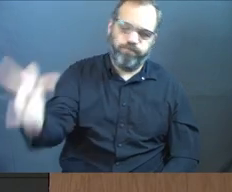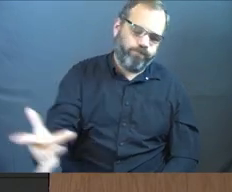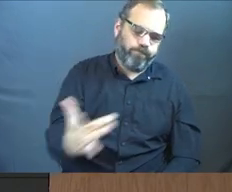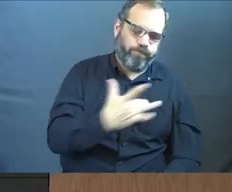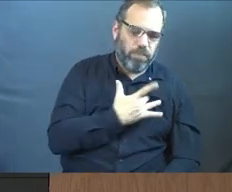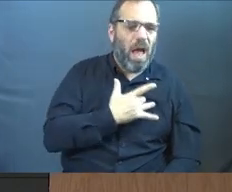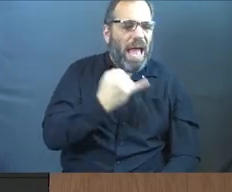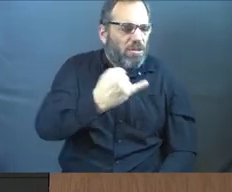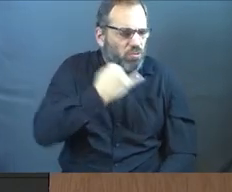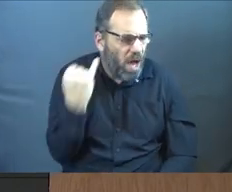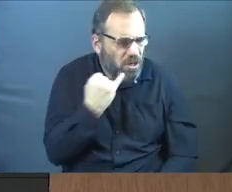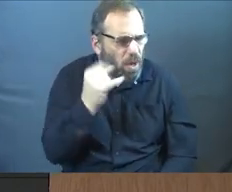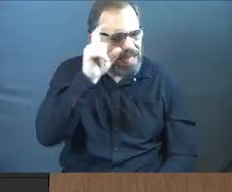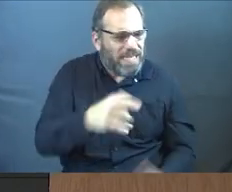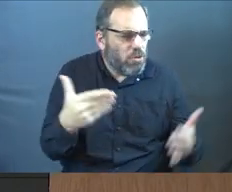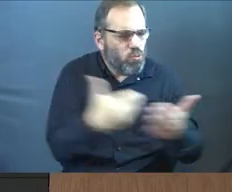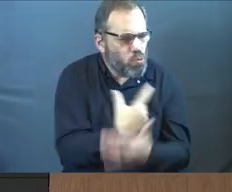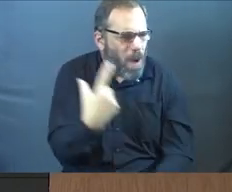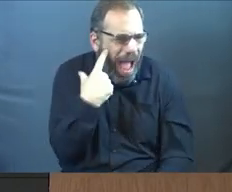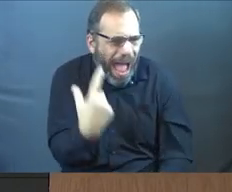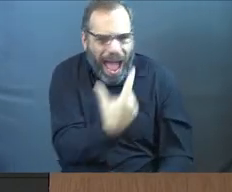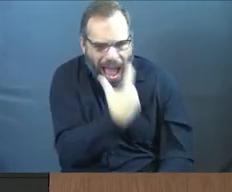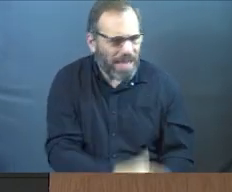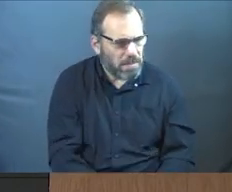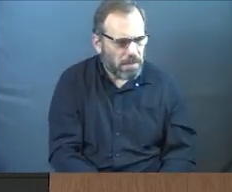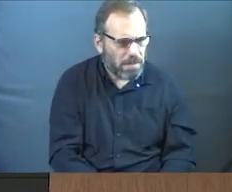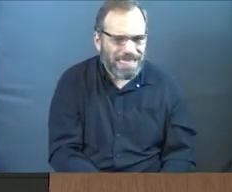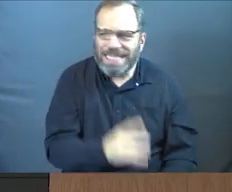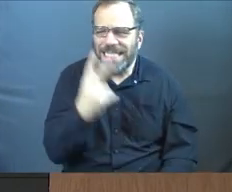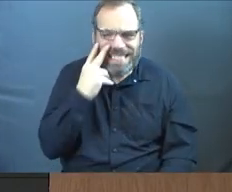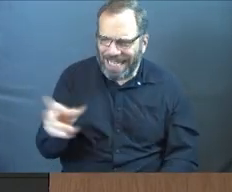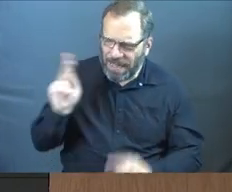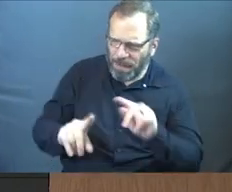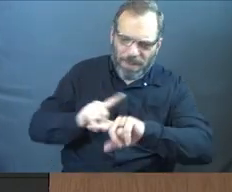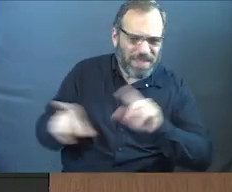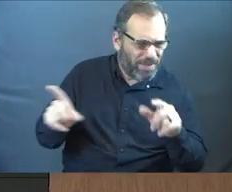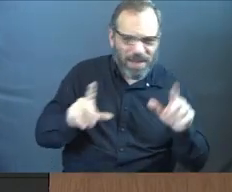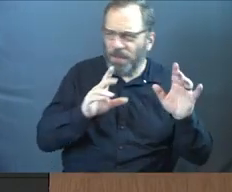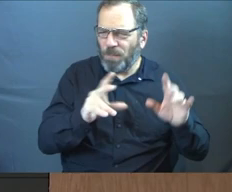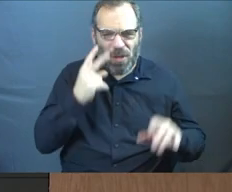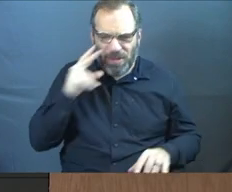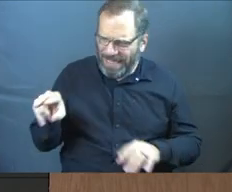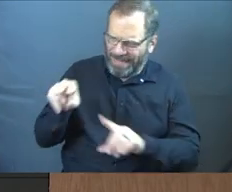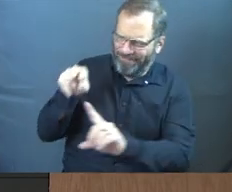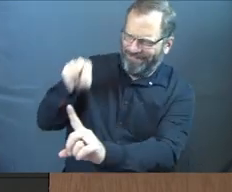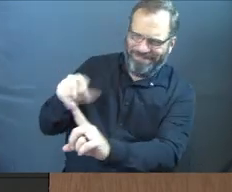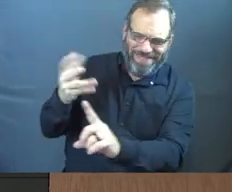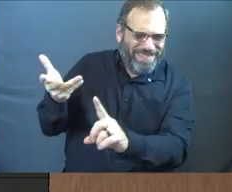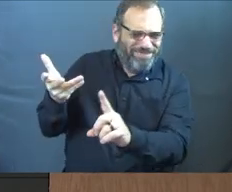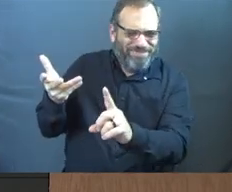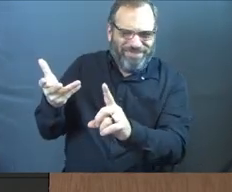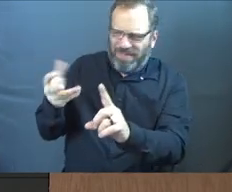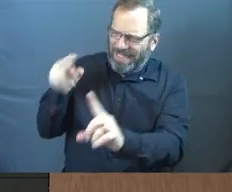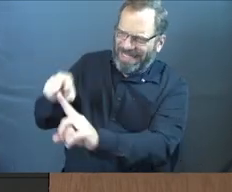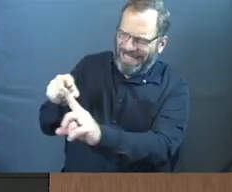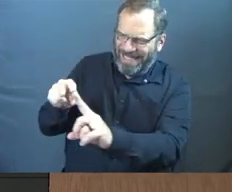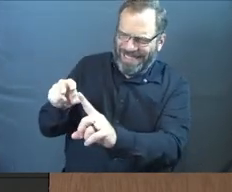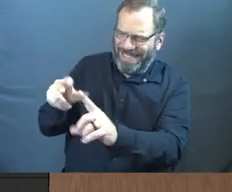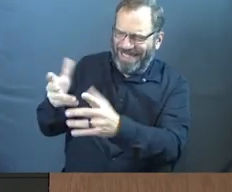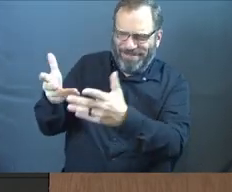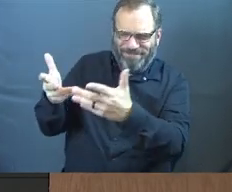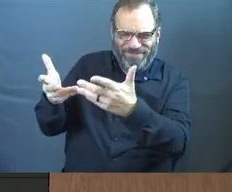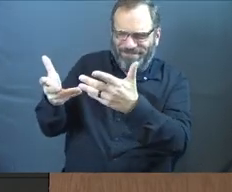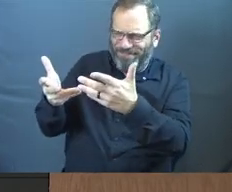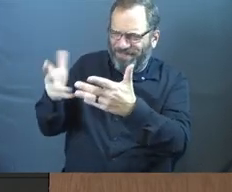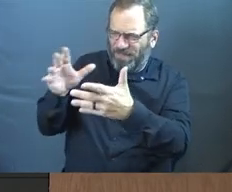on and said, Joshua, you need new eyes. You got to see people differently. You're seeing them, you're seeing them too,